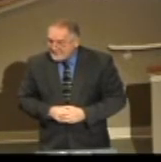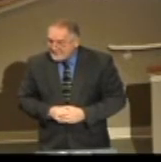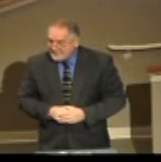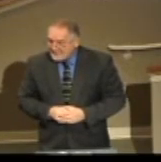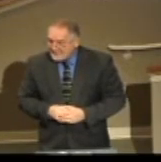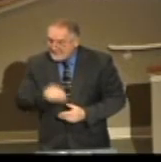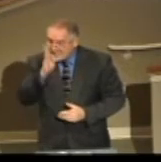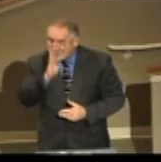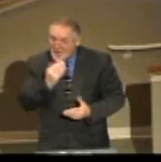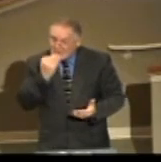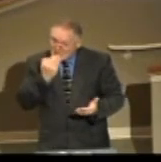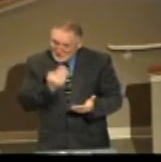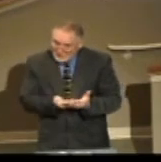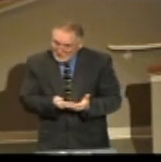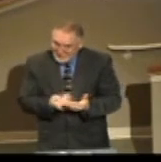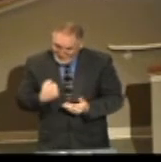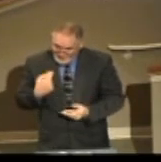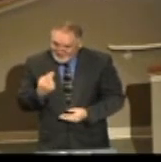But God was so good to us.